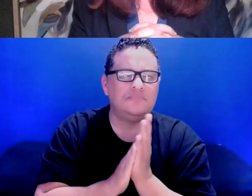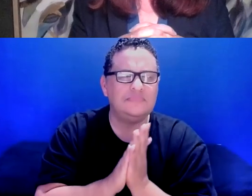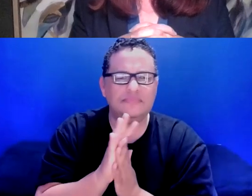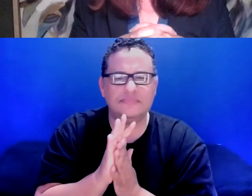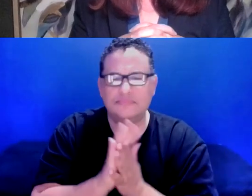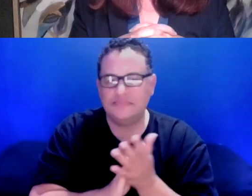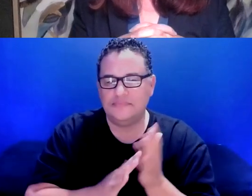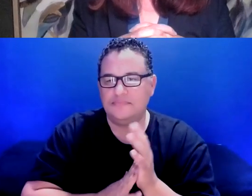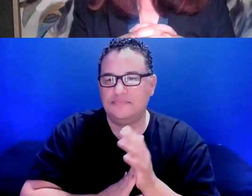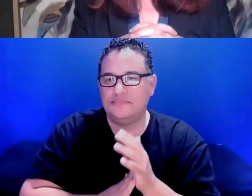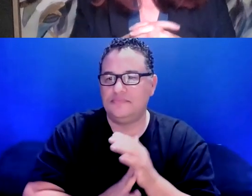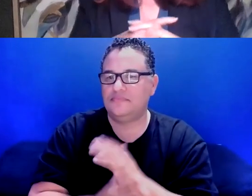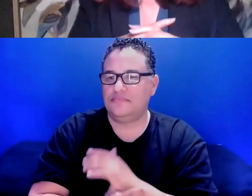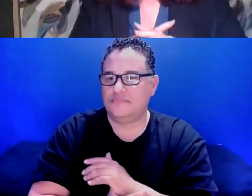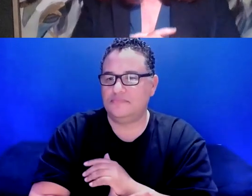Okay.